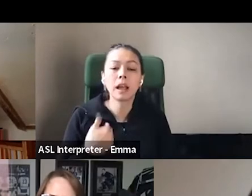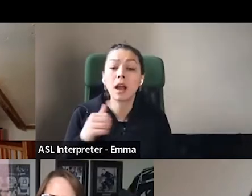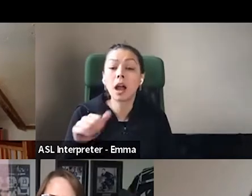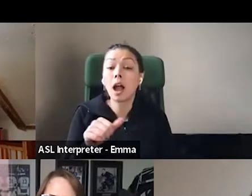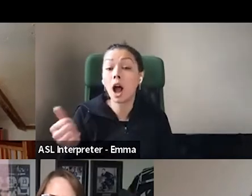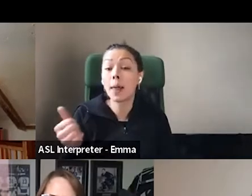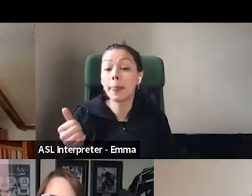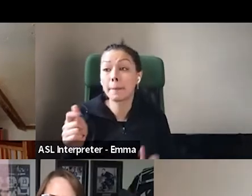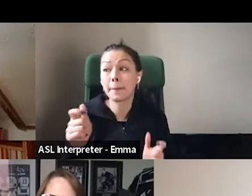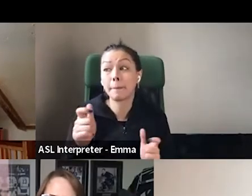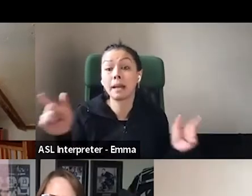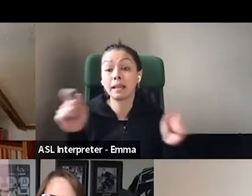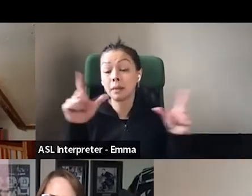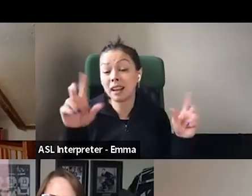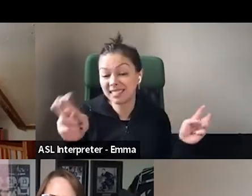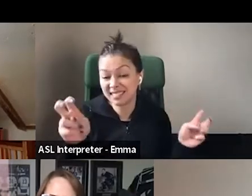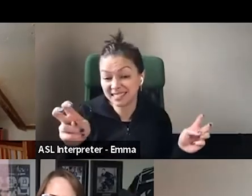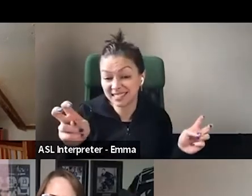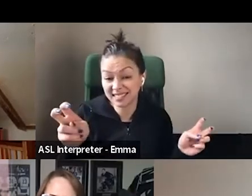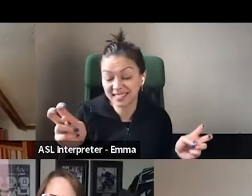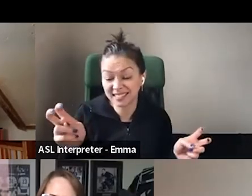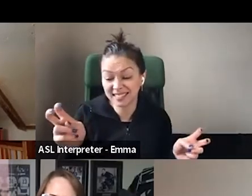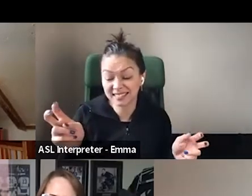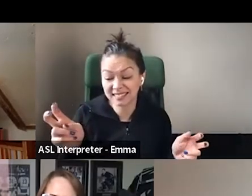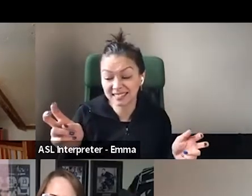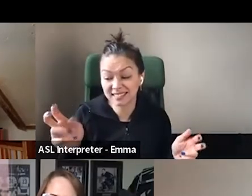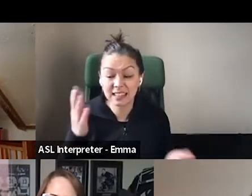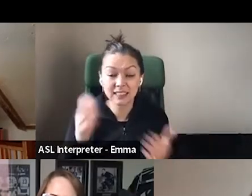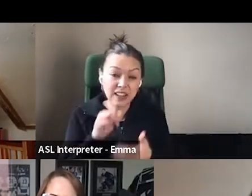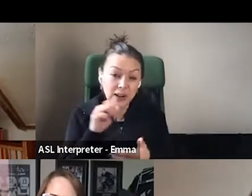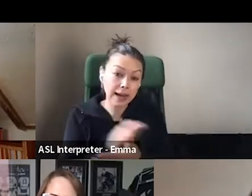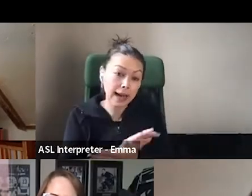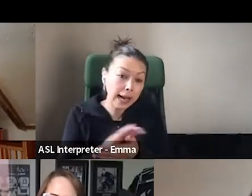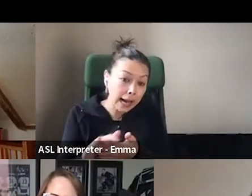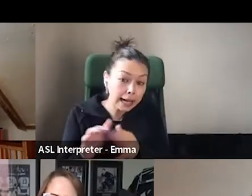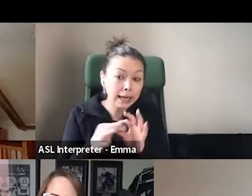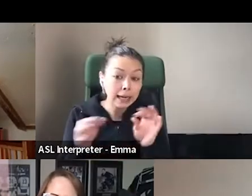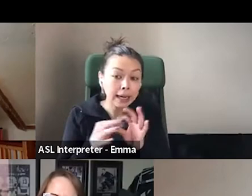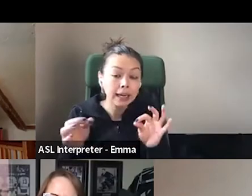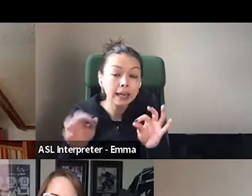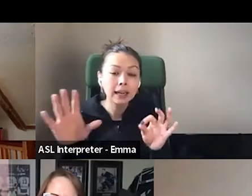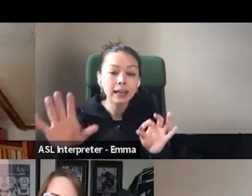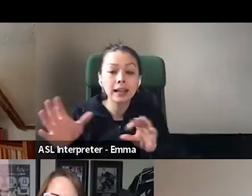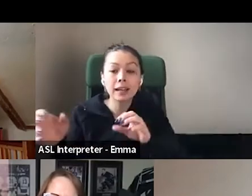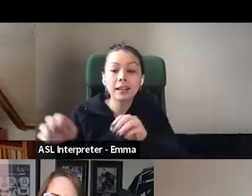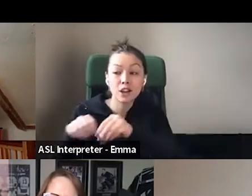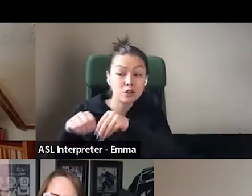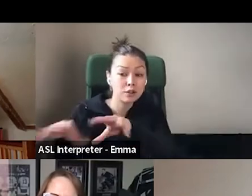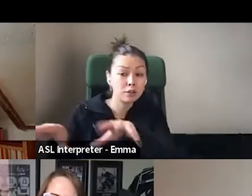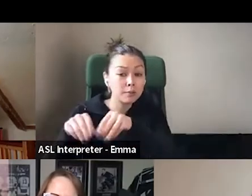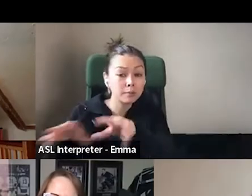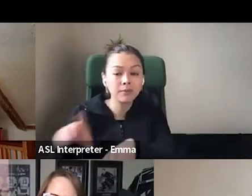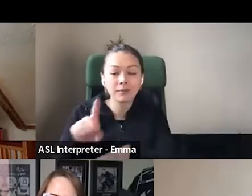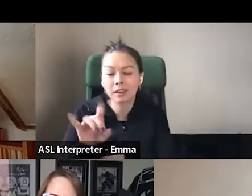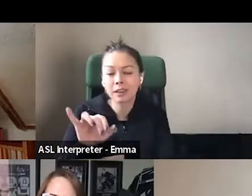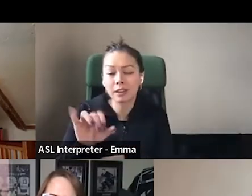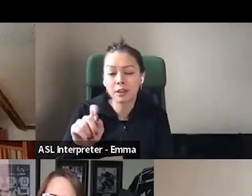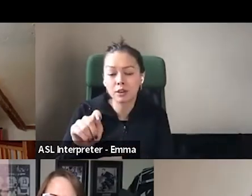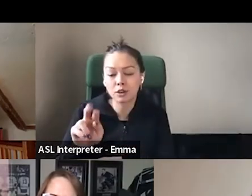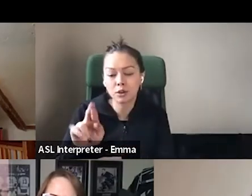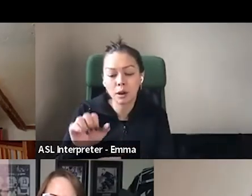get the publishers and the distributors and how they do things. And I'm having a hard time